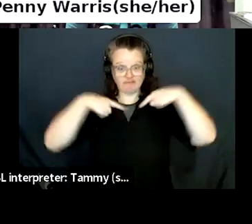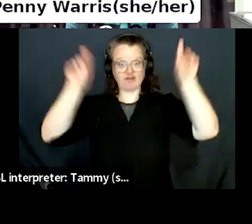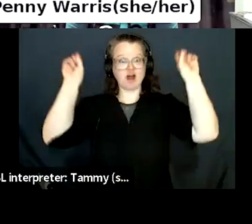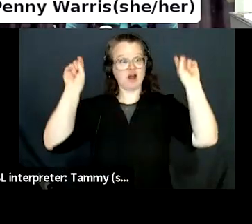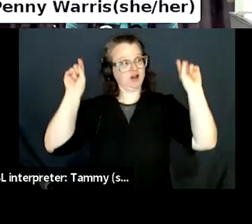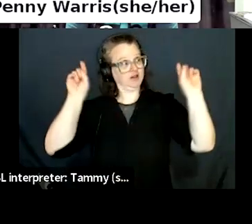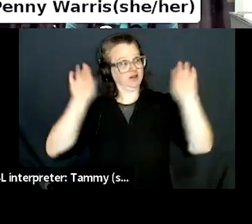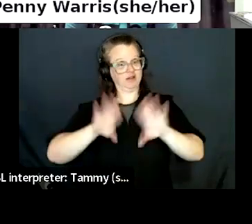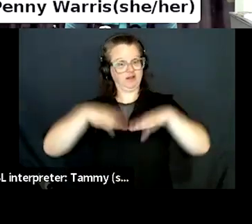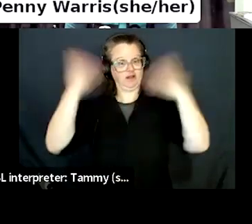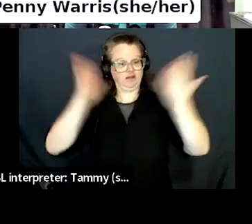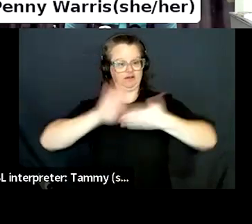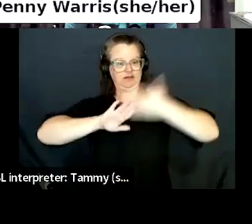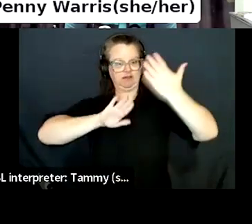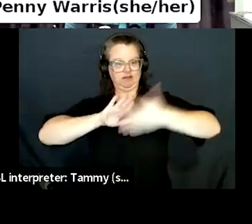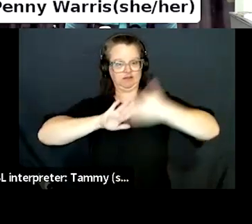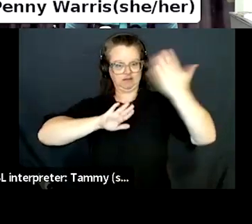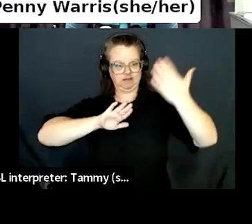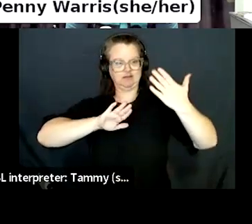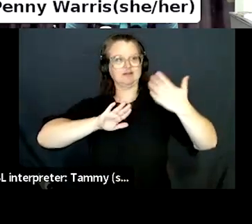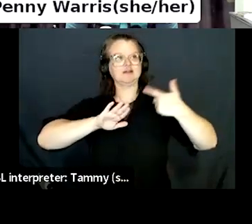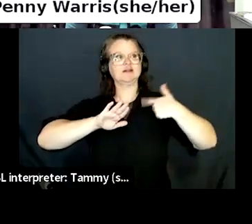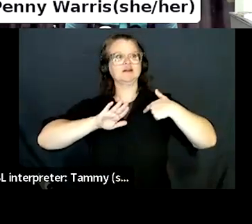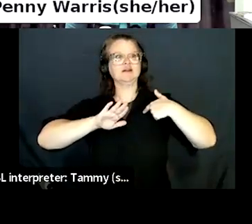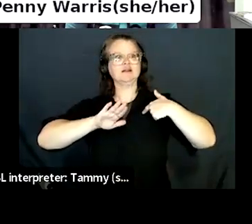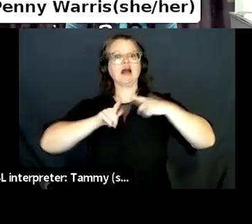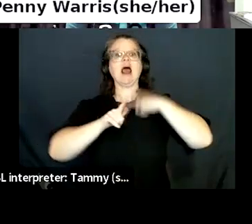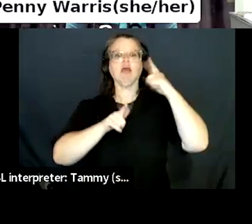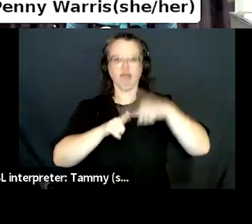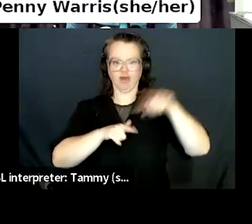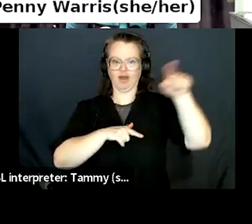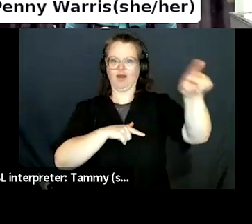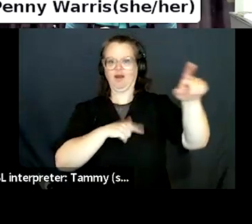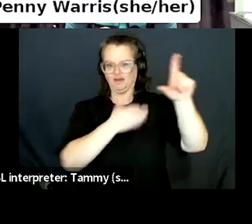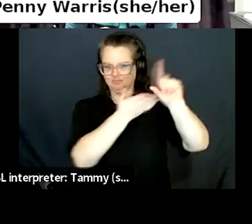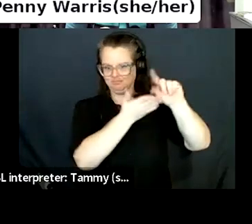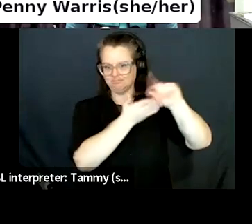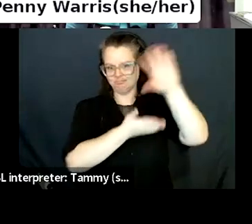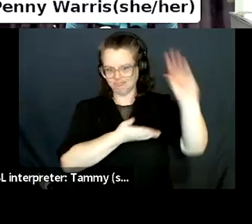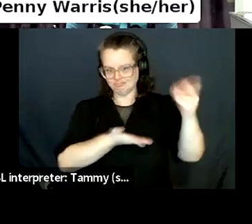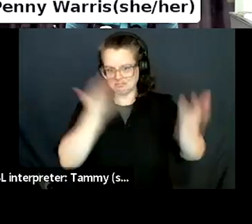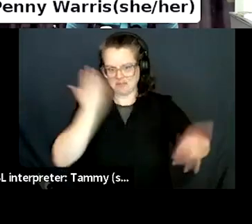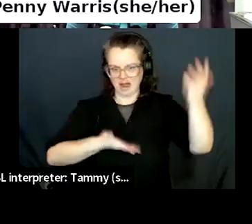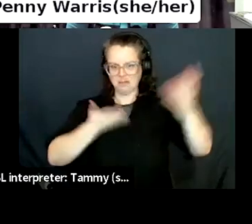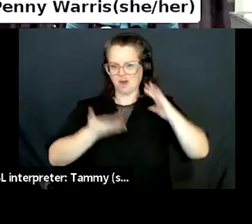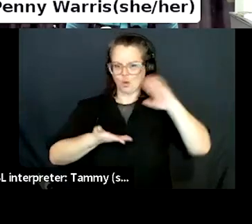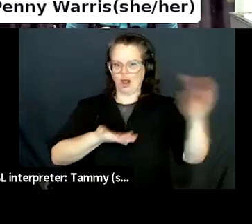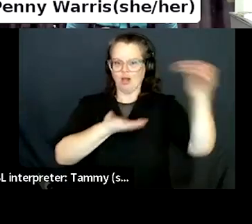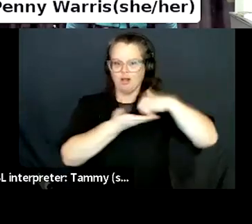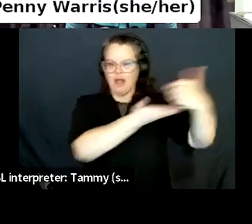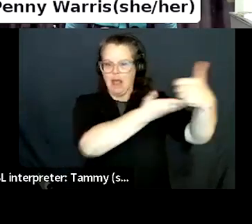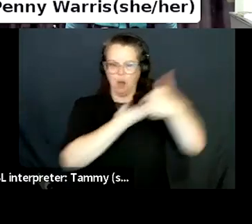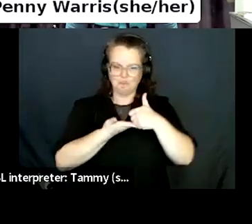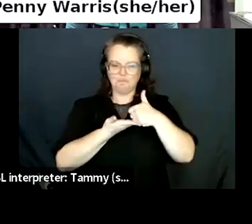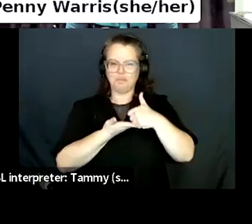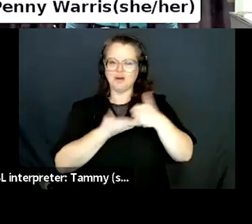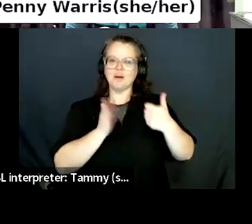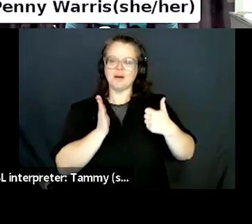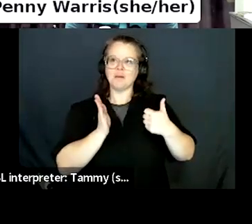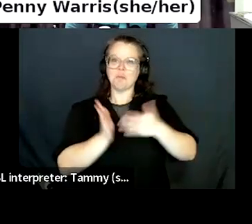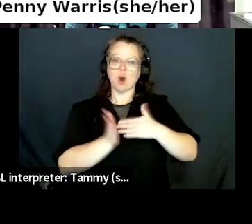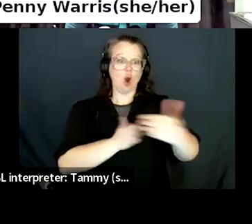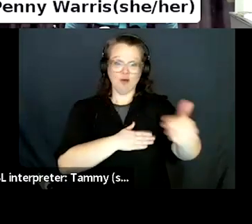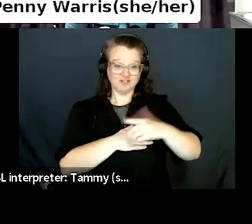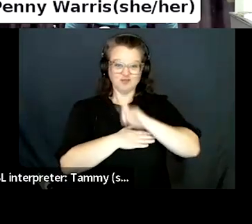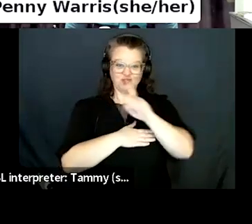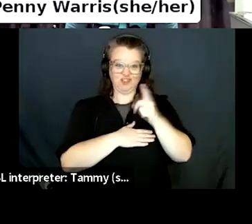to order them again the minute they sell and there's the time and all of that. And nobody tells you any of that kind of thing. So I would say that